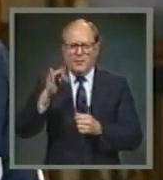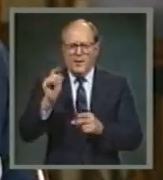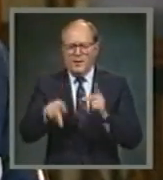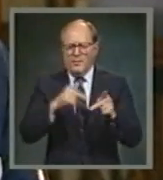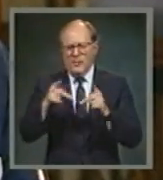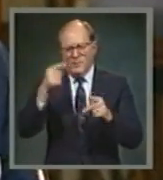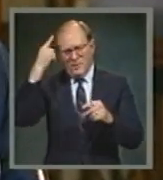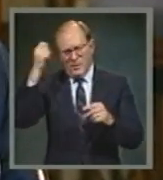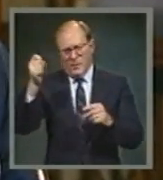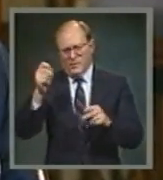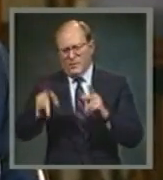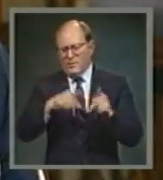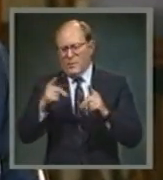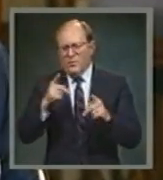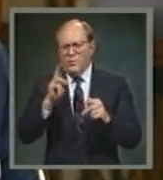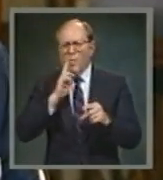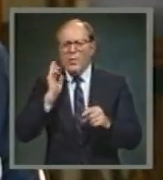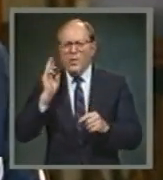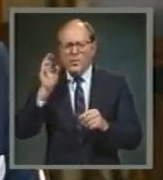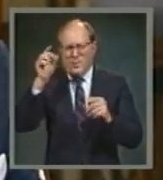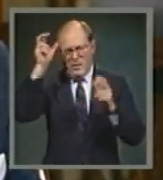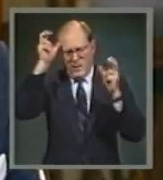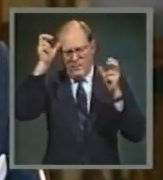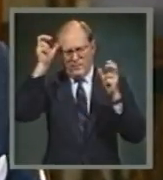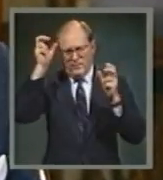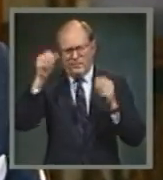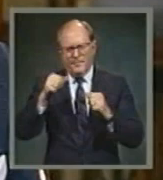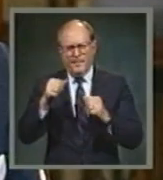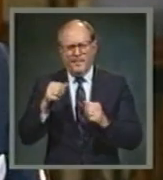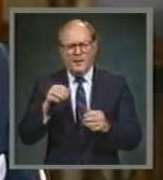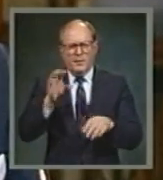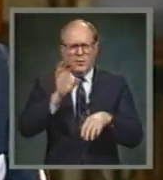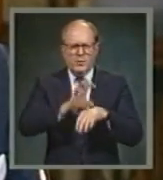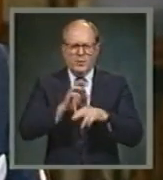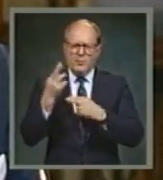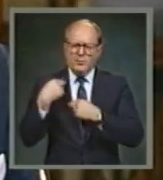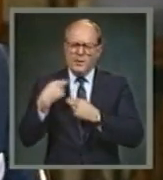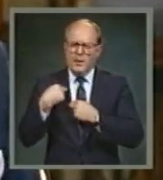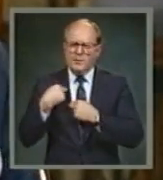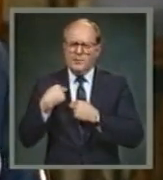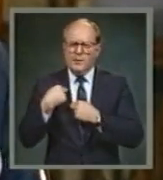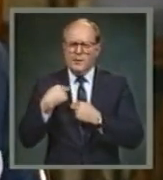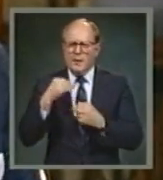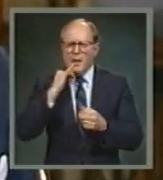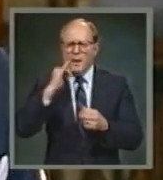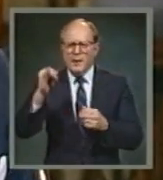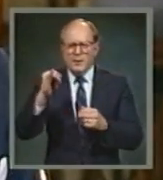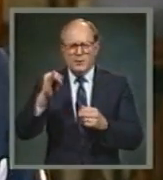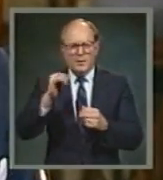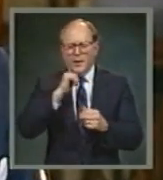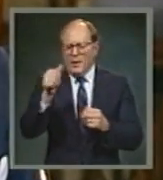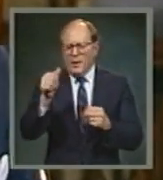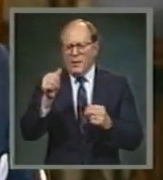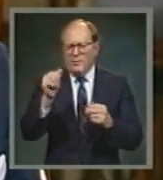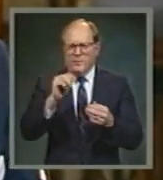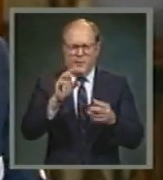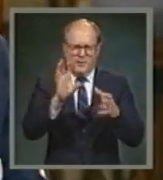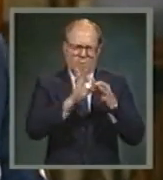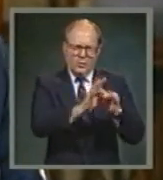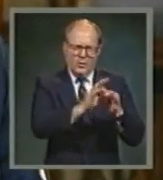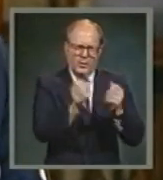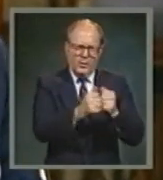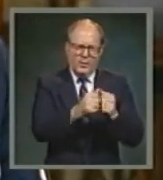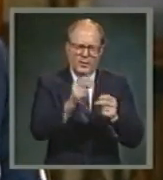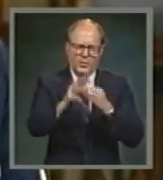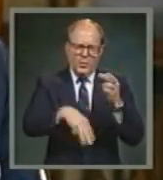deeds were evil, John 3, 19. It isn't the church's mission to conform to the world, but rather